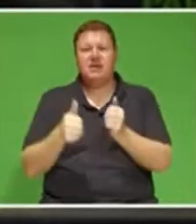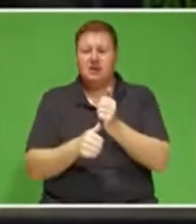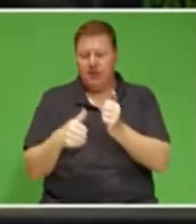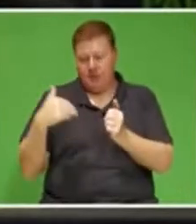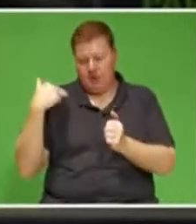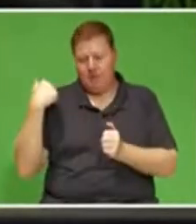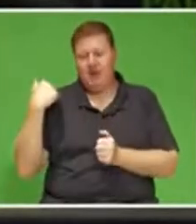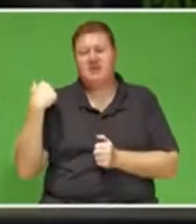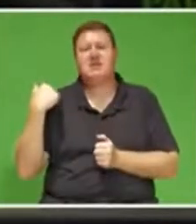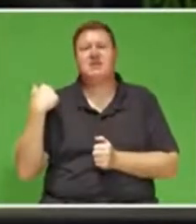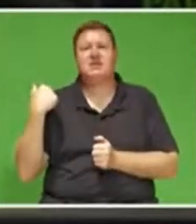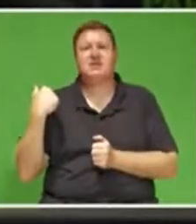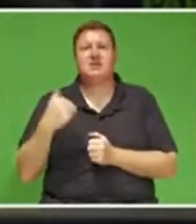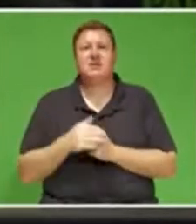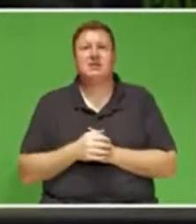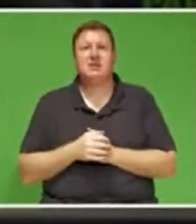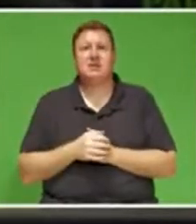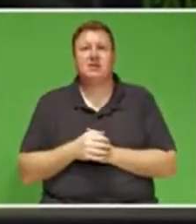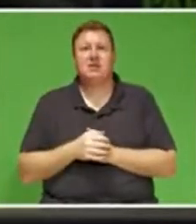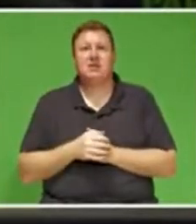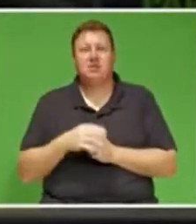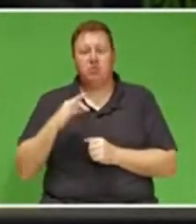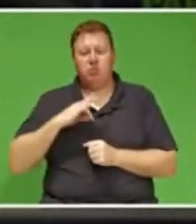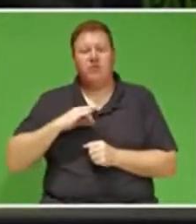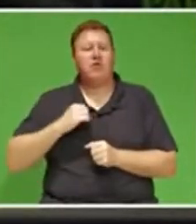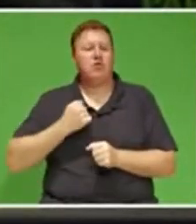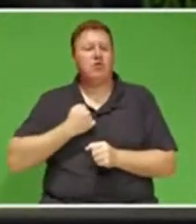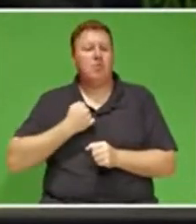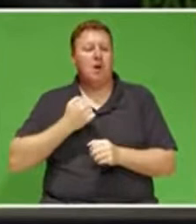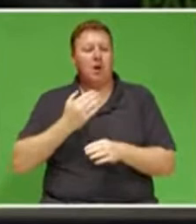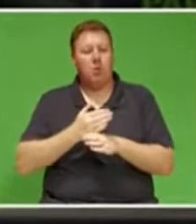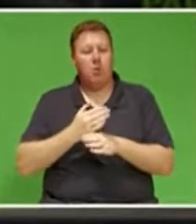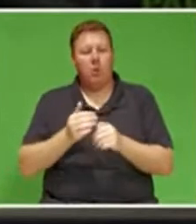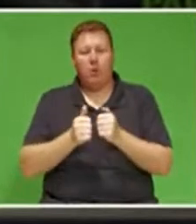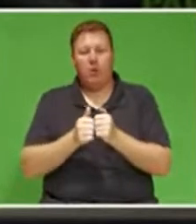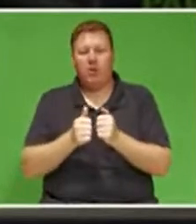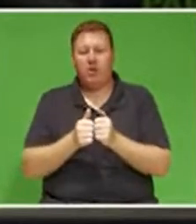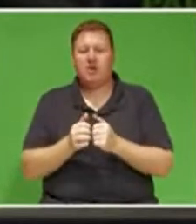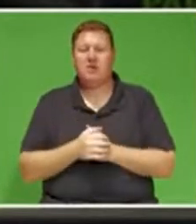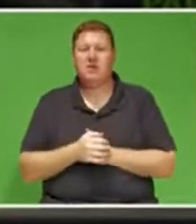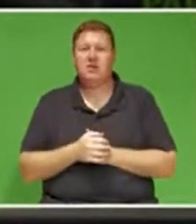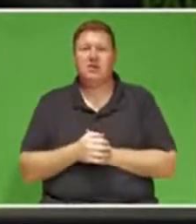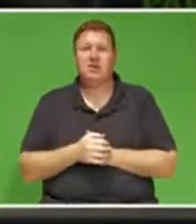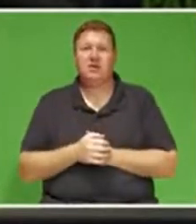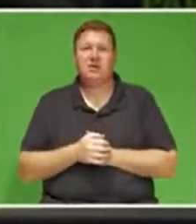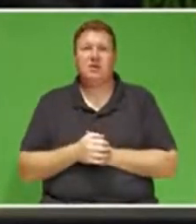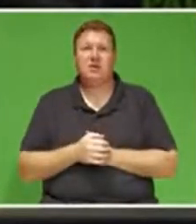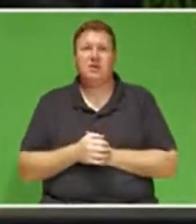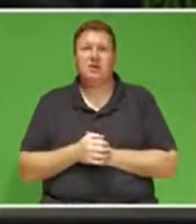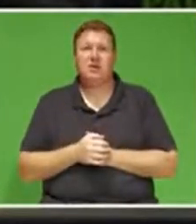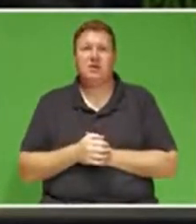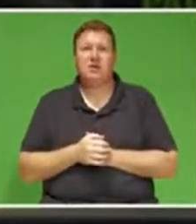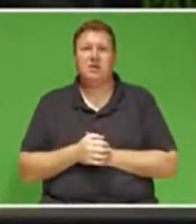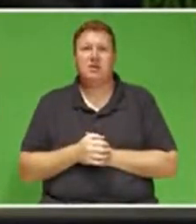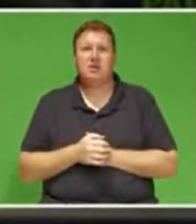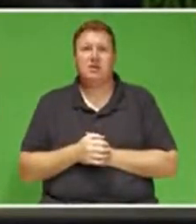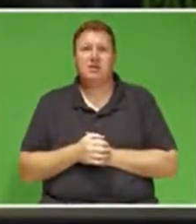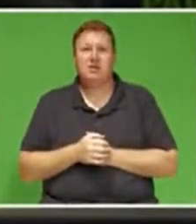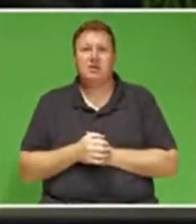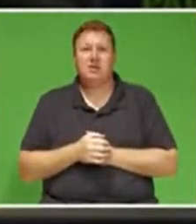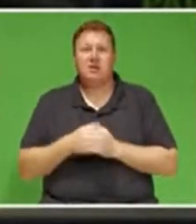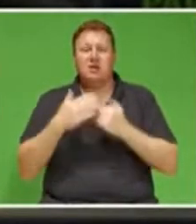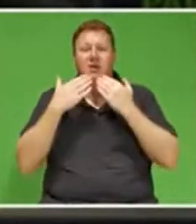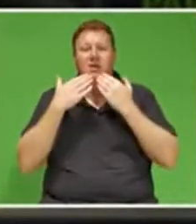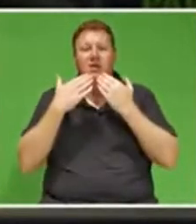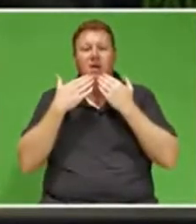ministers that I am privileged to work with. I thank them for the outstanding work